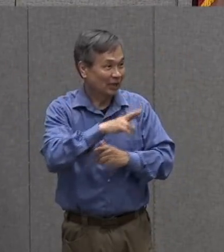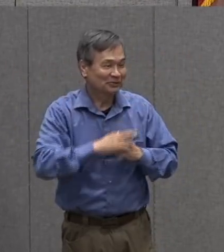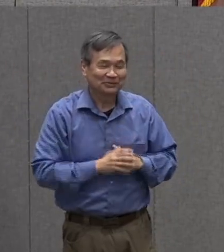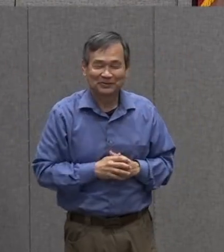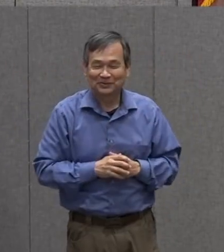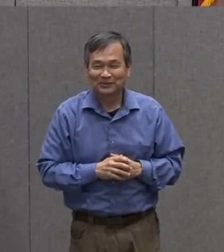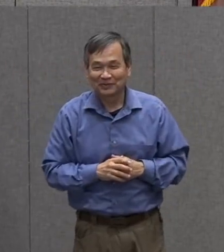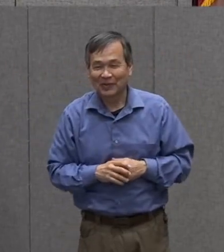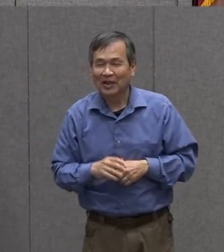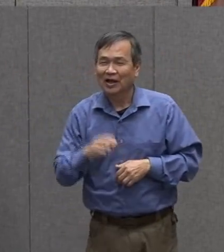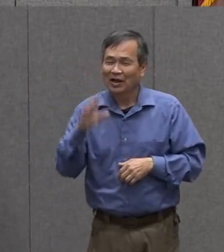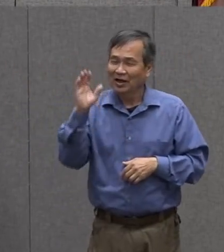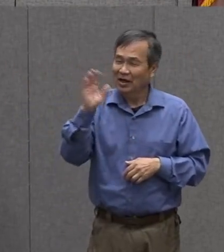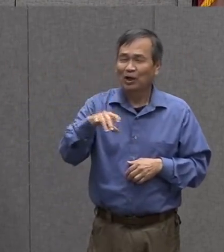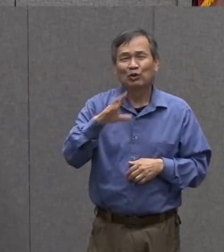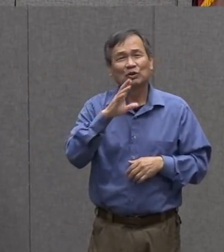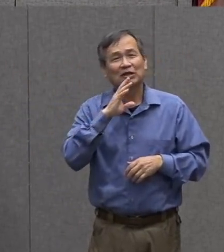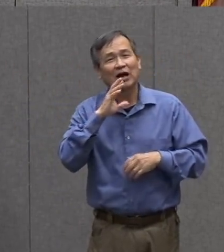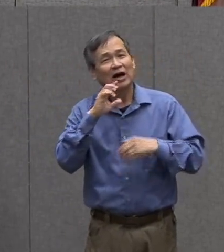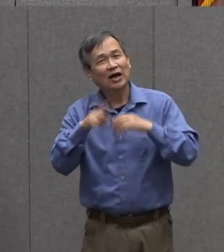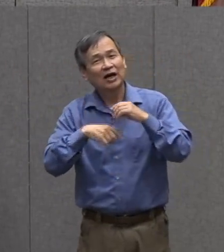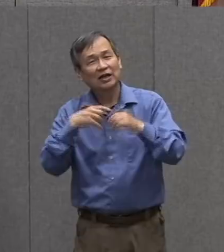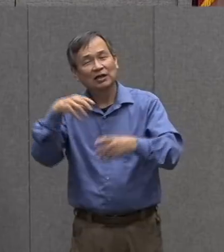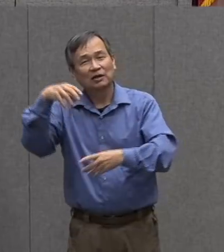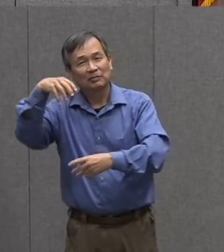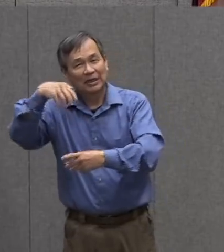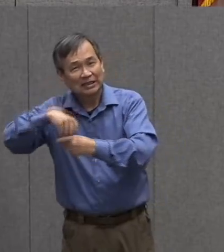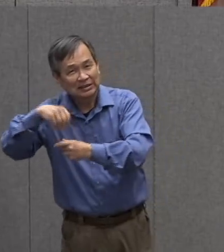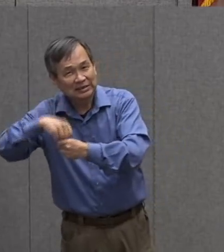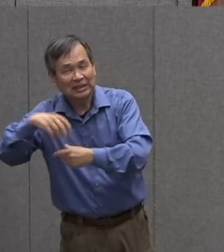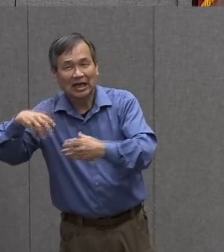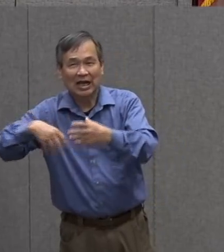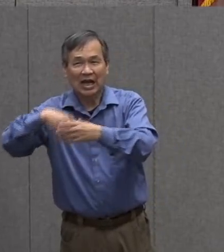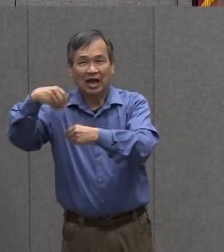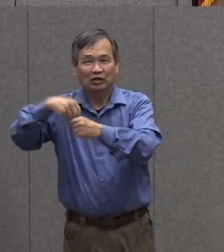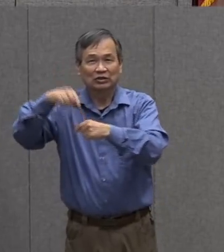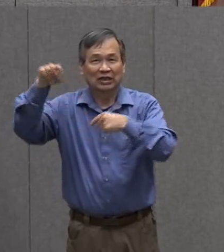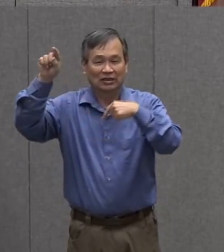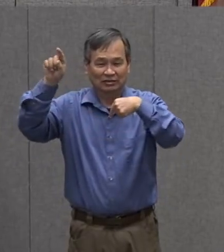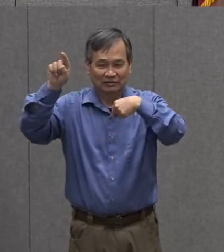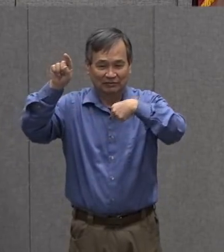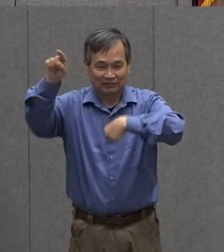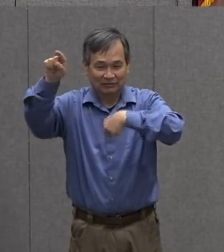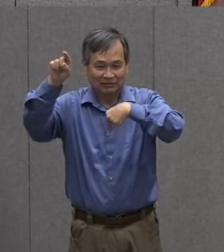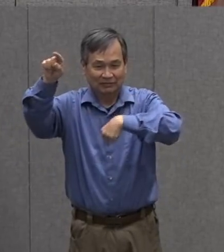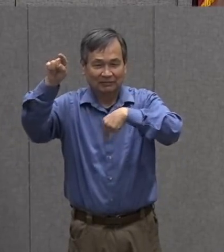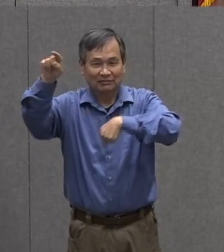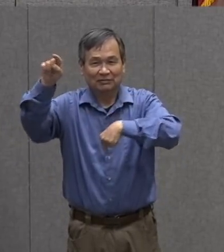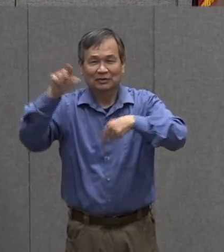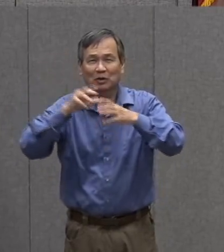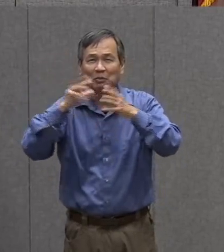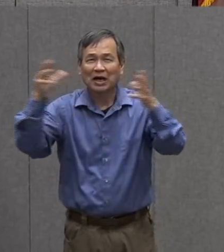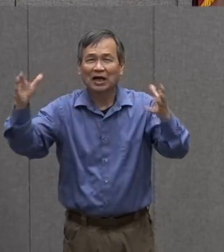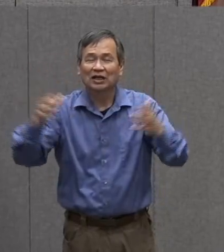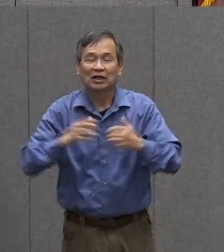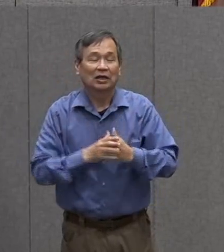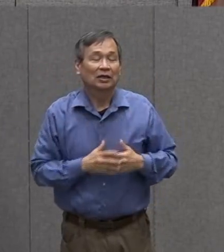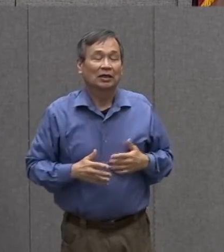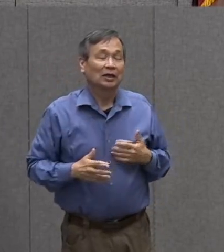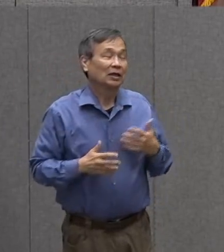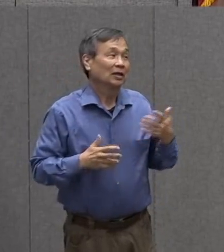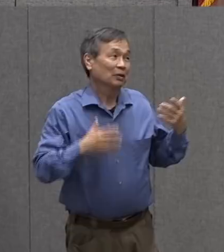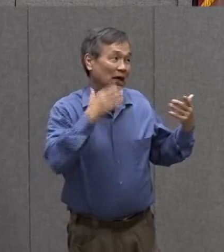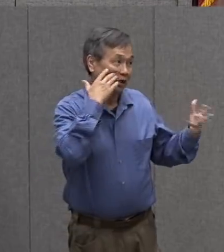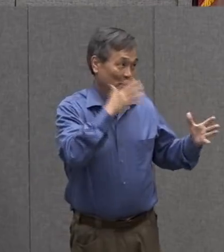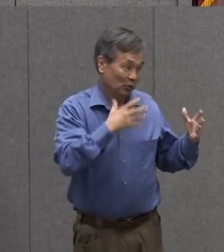miss Roxanne how come we're talking about inside and outside so much today inside and outside well I don't